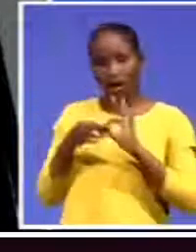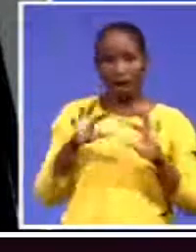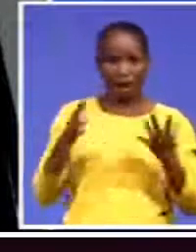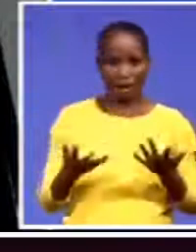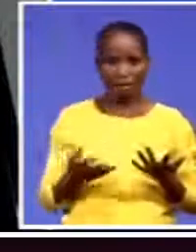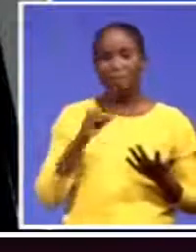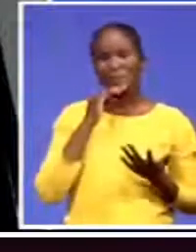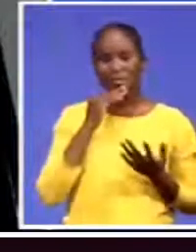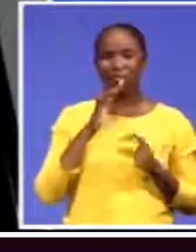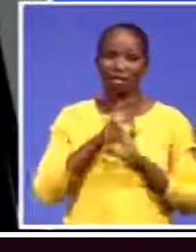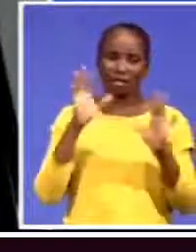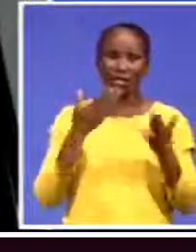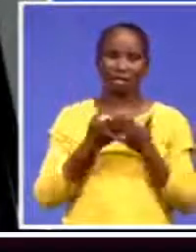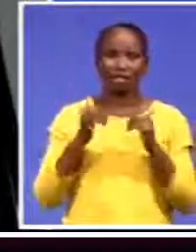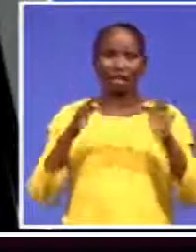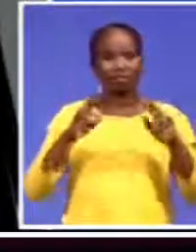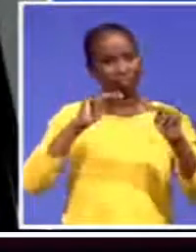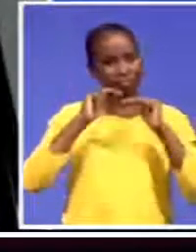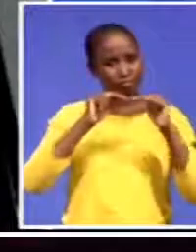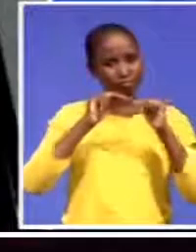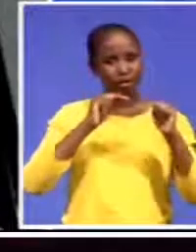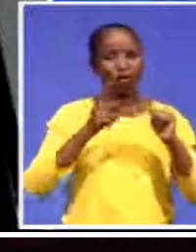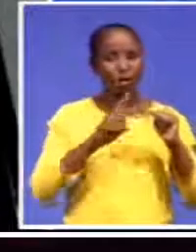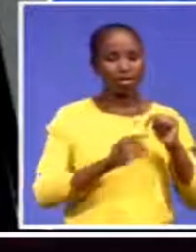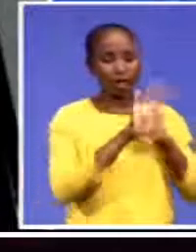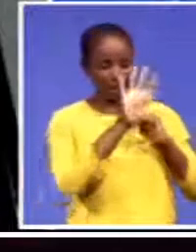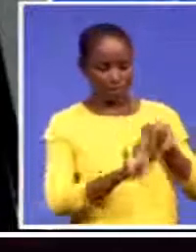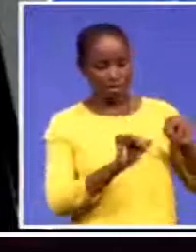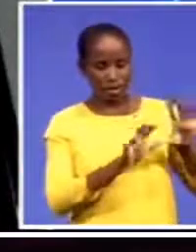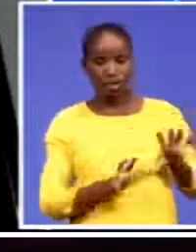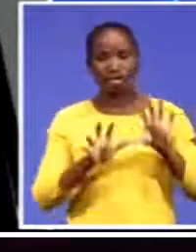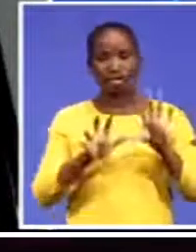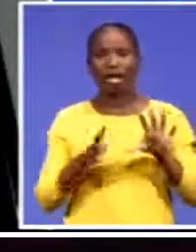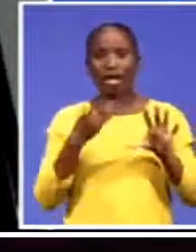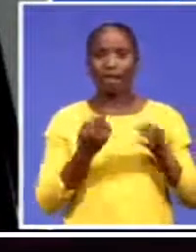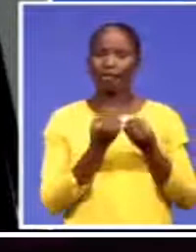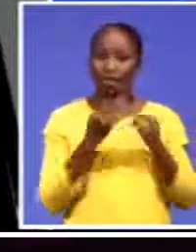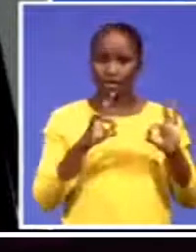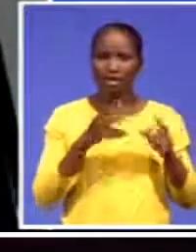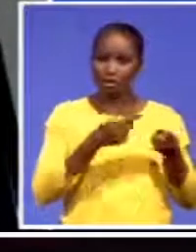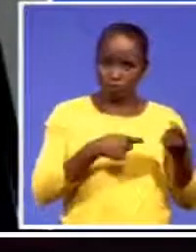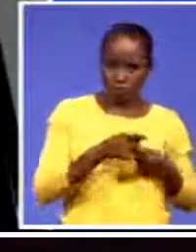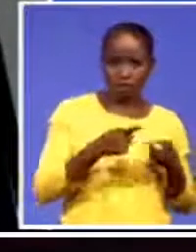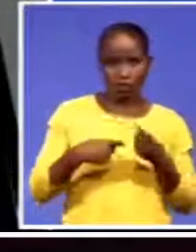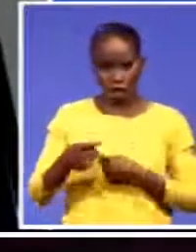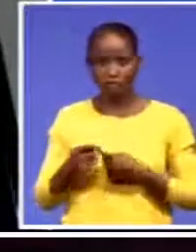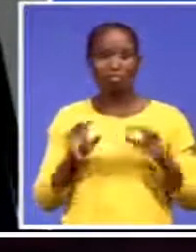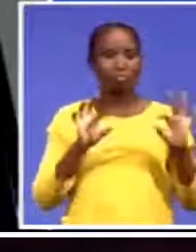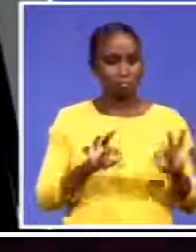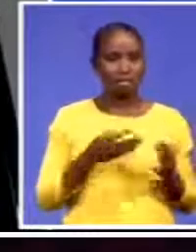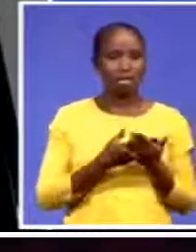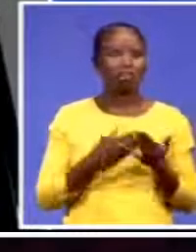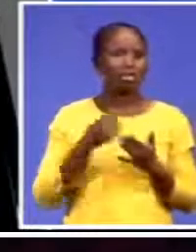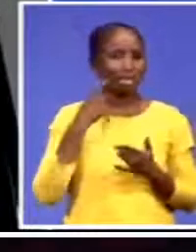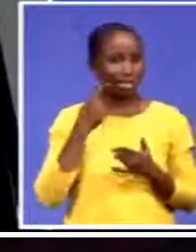continental free trade area is an excellent platform if it's got the right legal and regulatory framework to mobilize some of the trillions of dollars